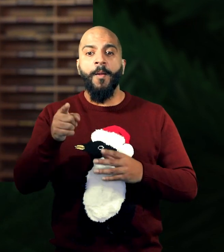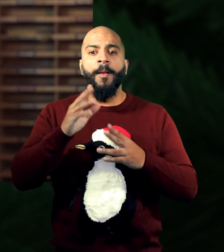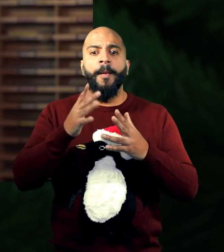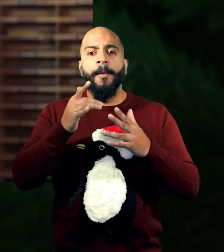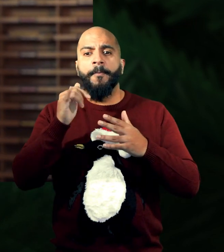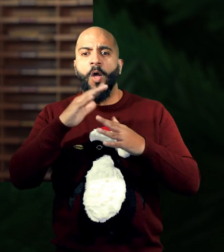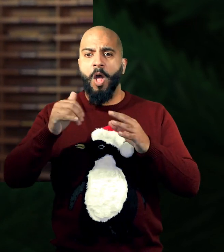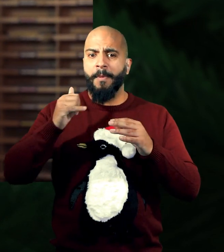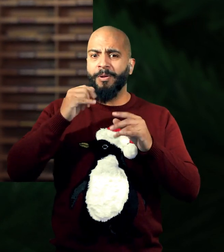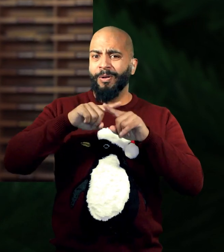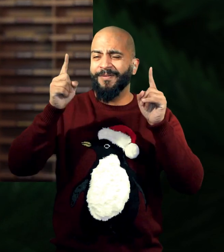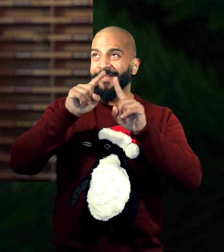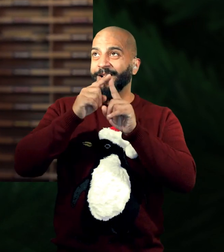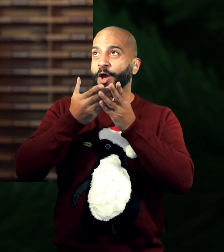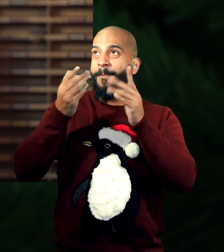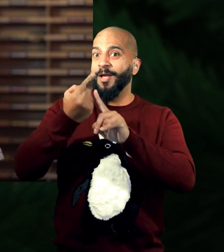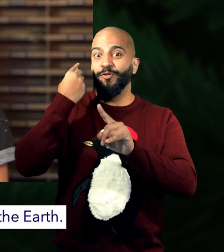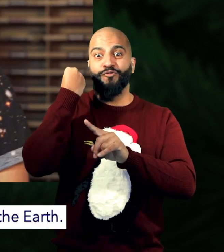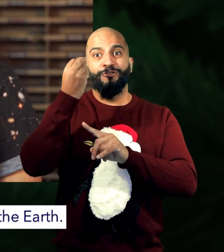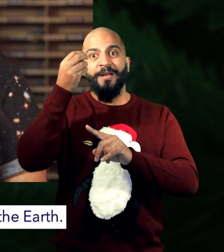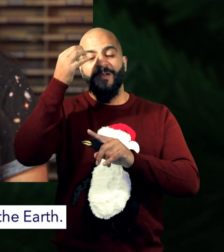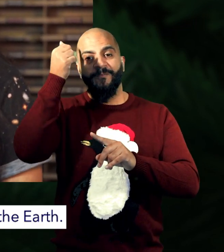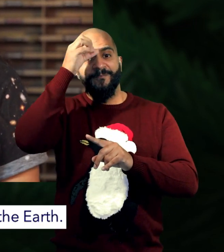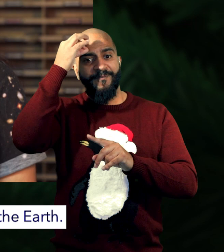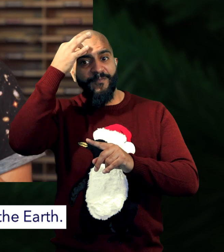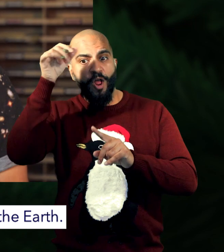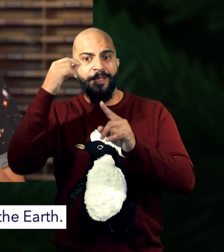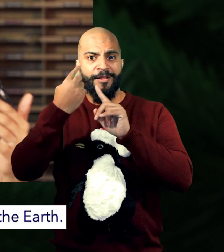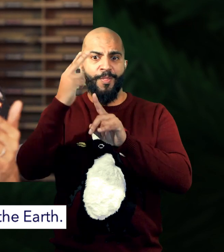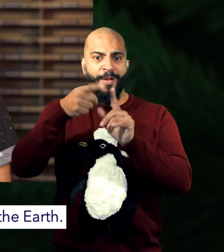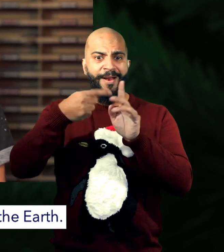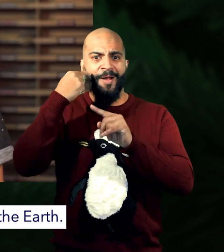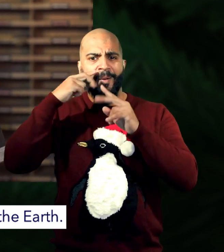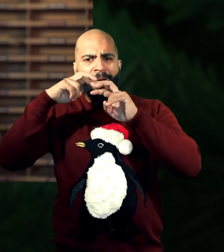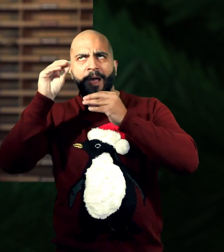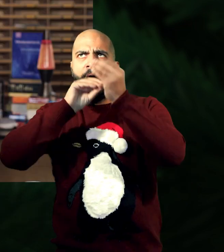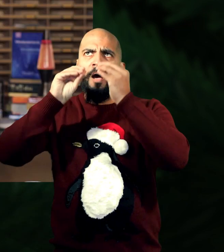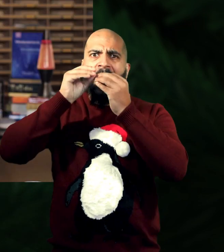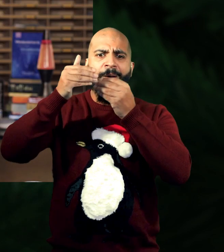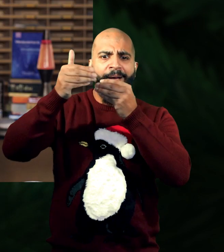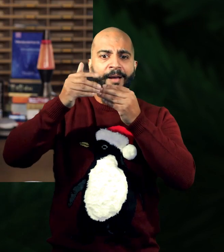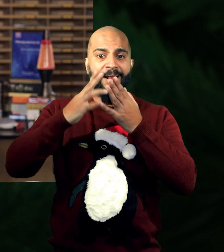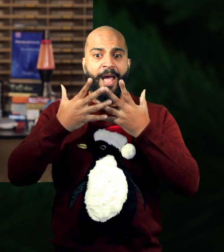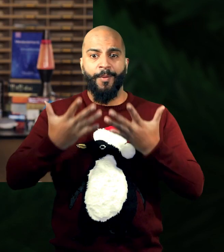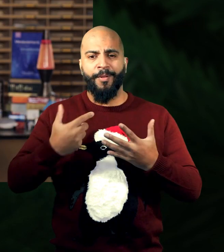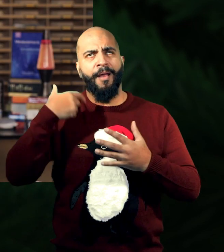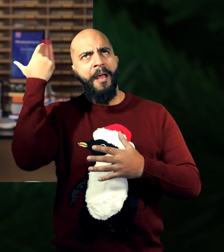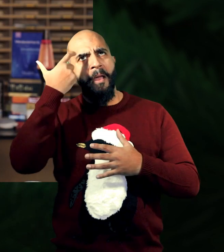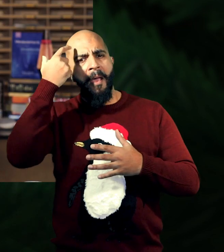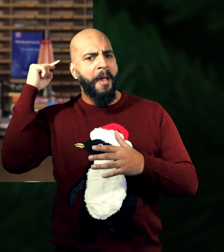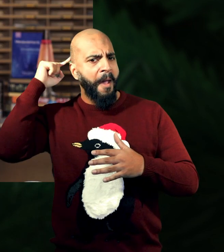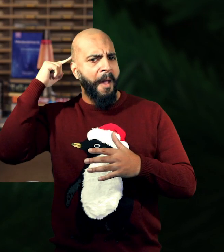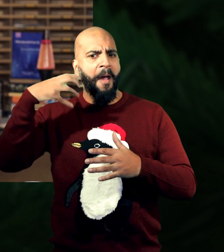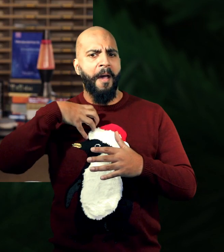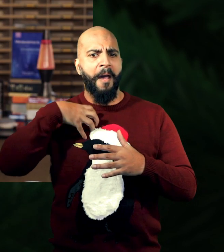not all that different from the Greek philosophers 2,000 years ago who used the shadows to calculate the size and shape of the Earth. We're all just curious minds